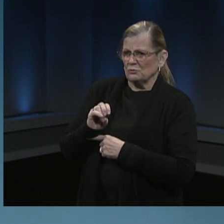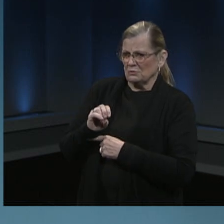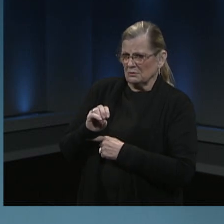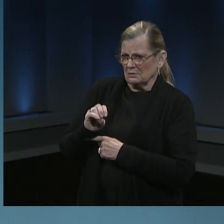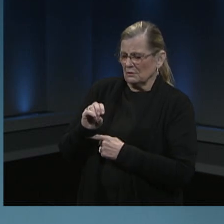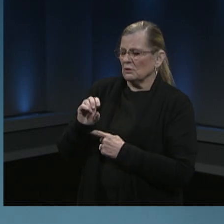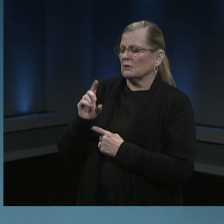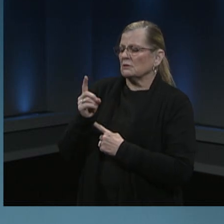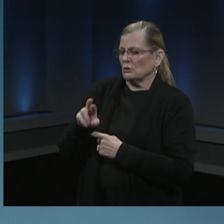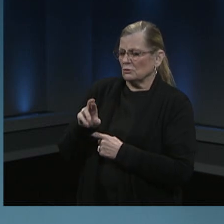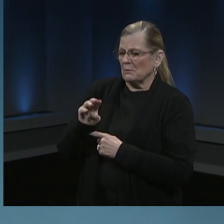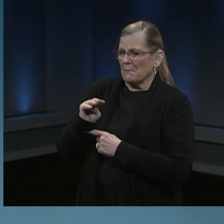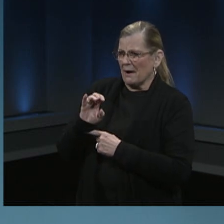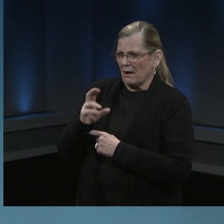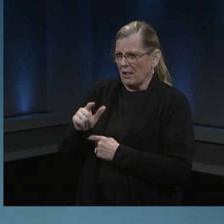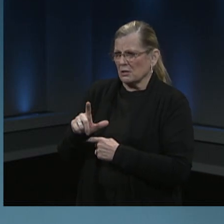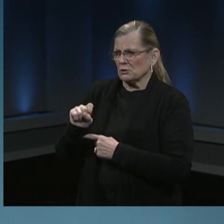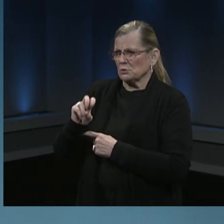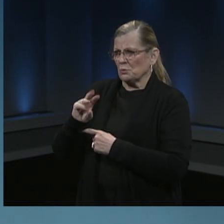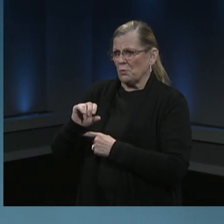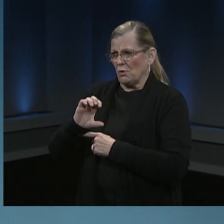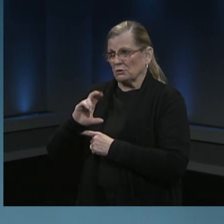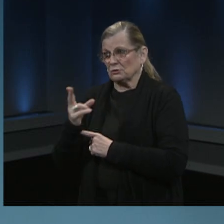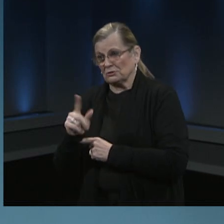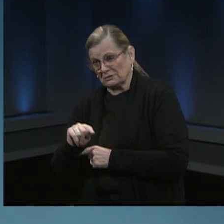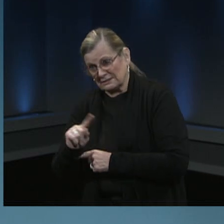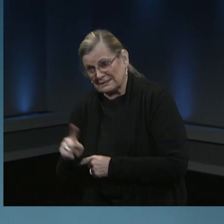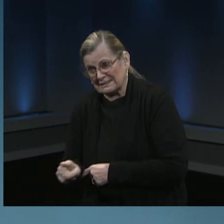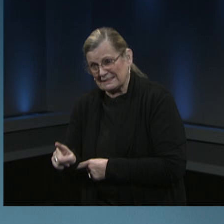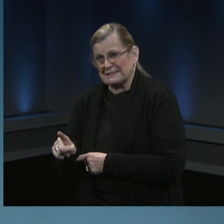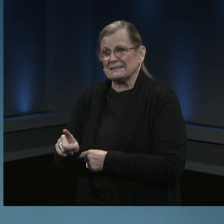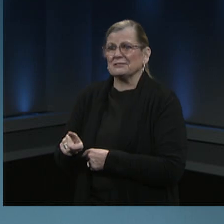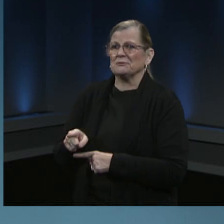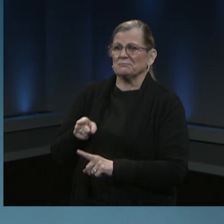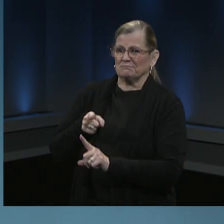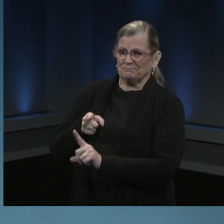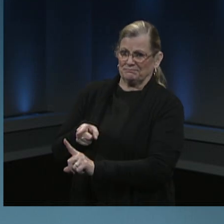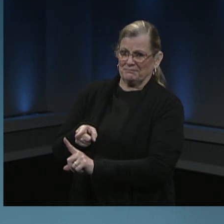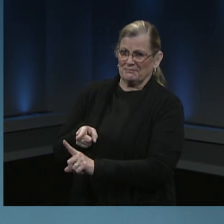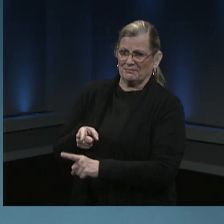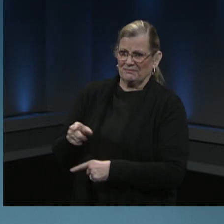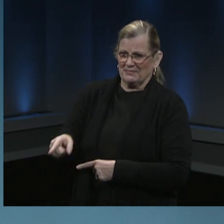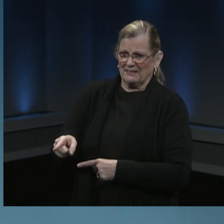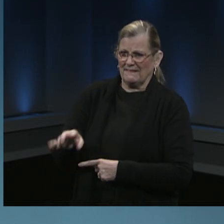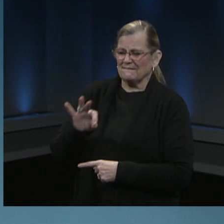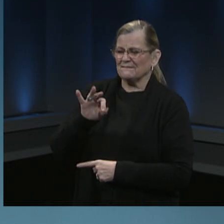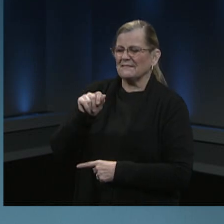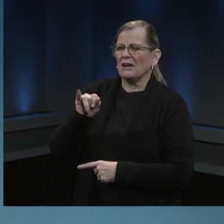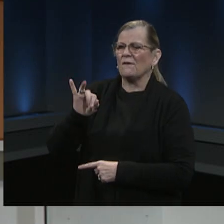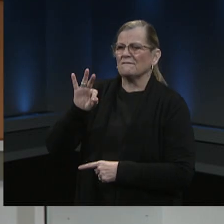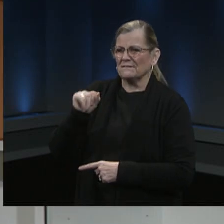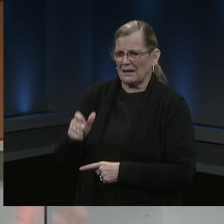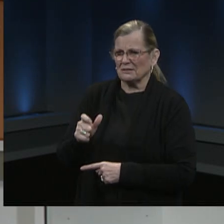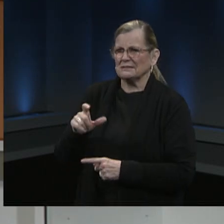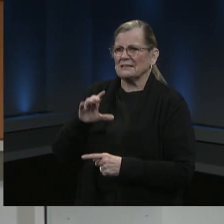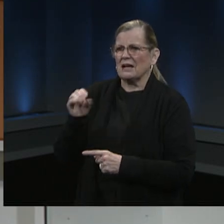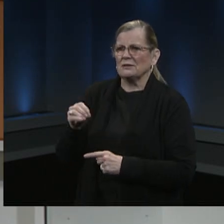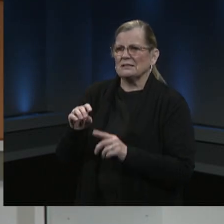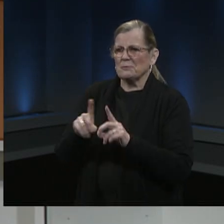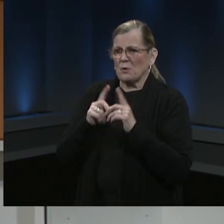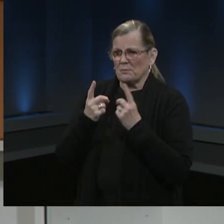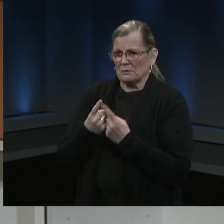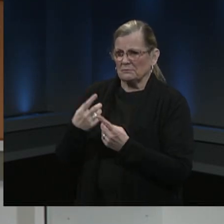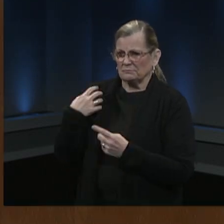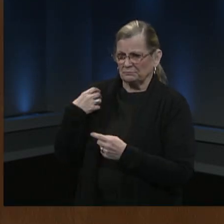Population Health and Epidemiology in the Fairfax County Health Department. We also have Dr. Lisa